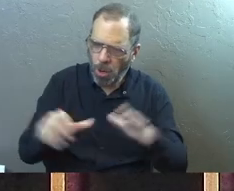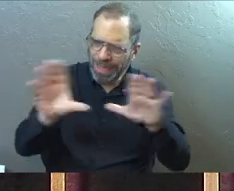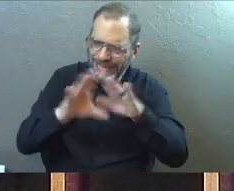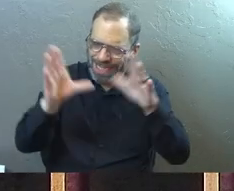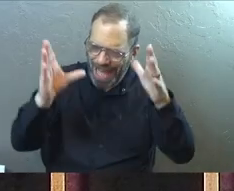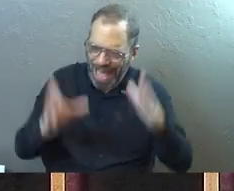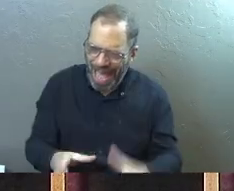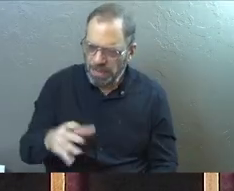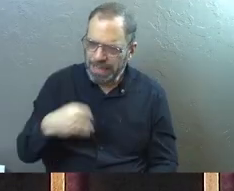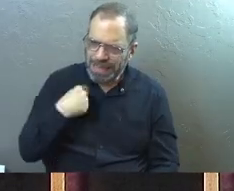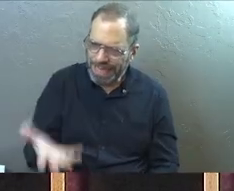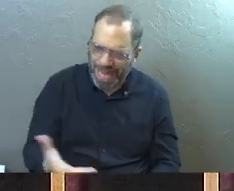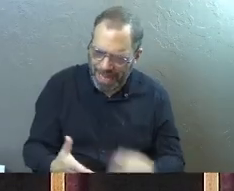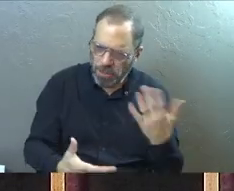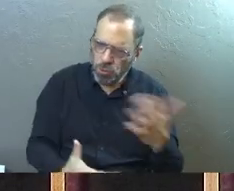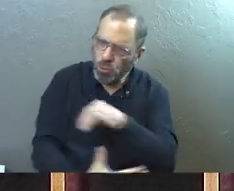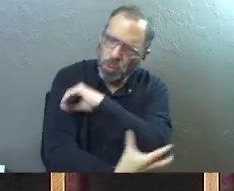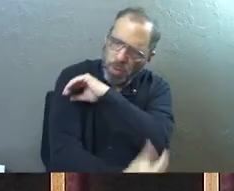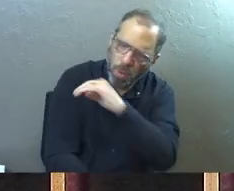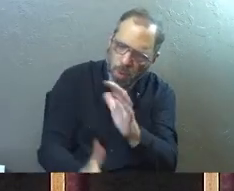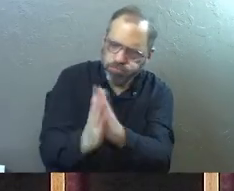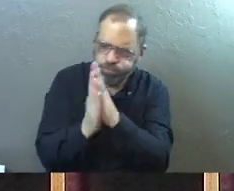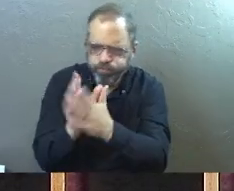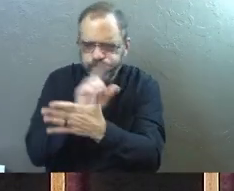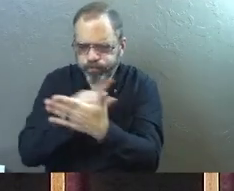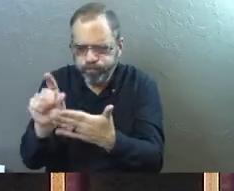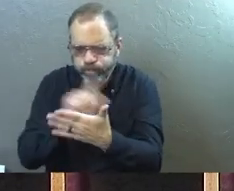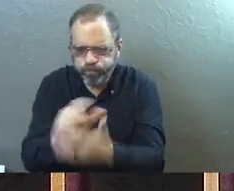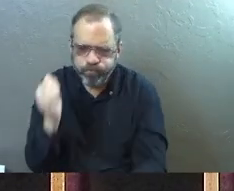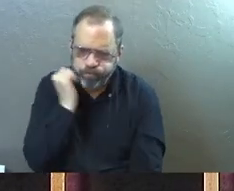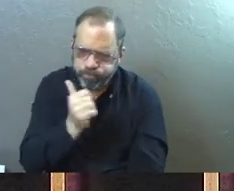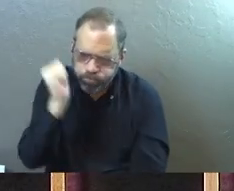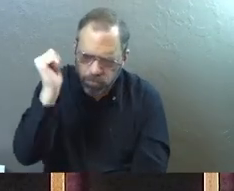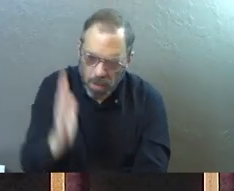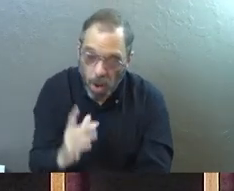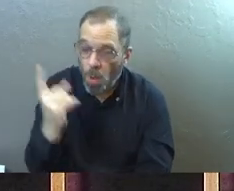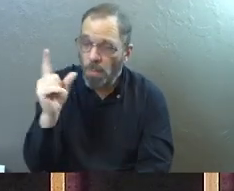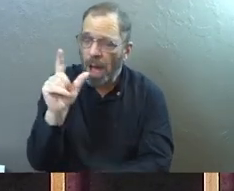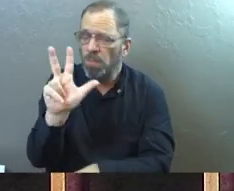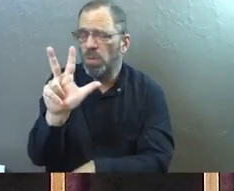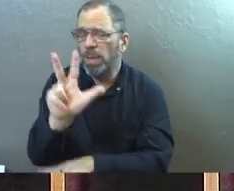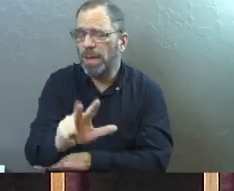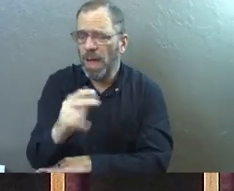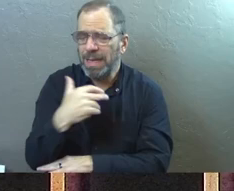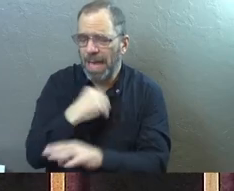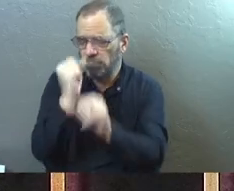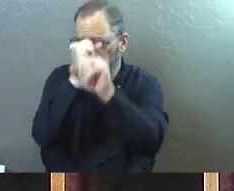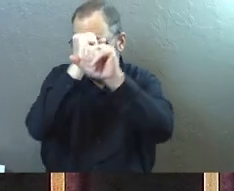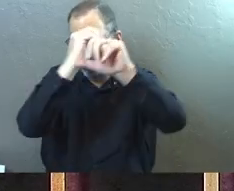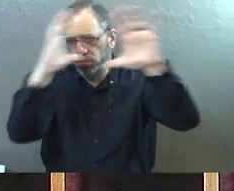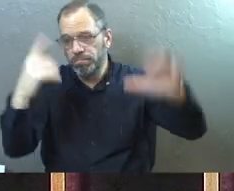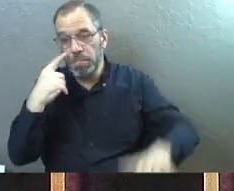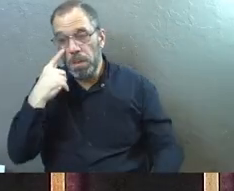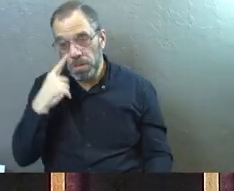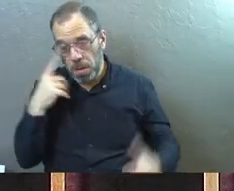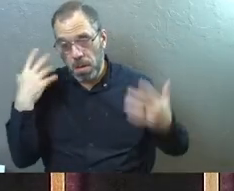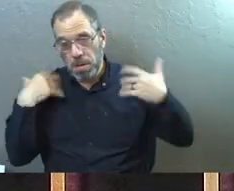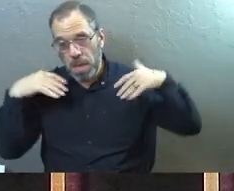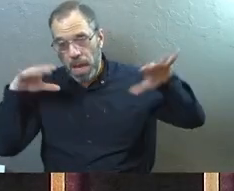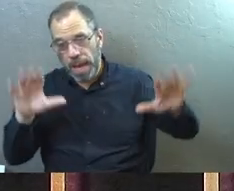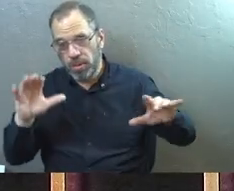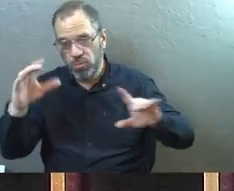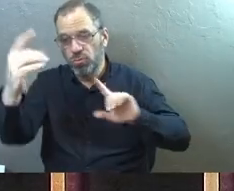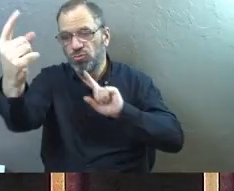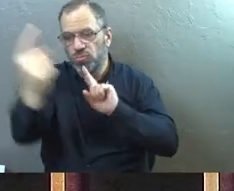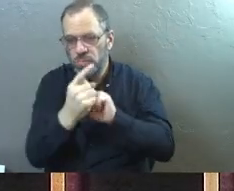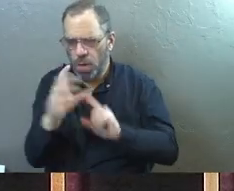household. He gave generously to the poor and prayed regularly to God. One afternoon, about three o'clock, he had a vision in which he saw an angel of God coming toward